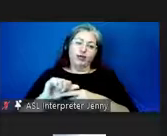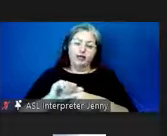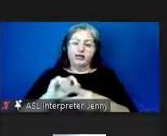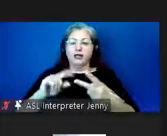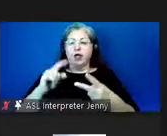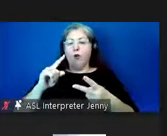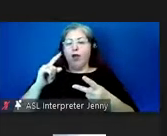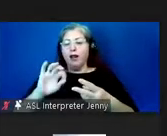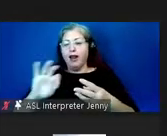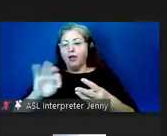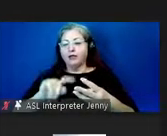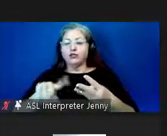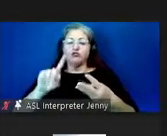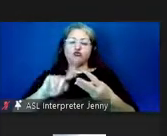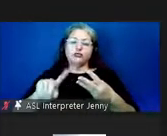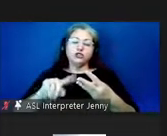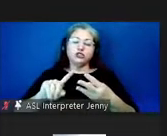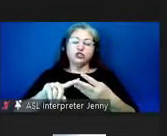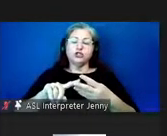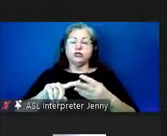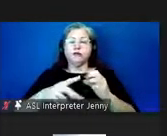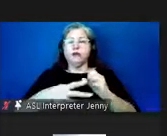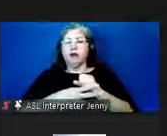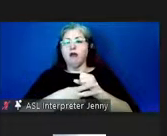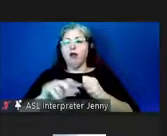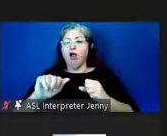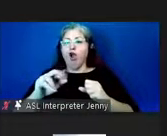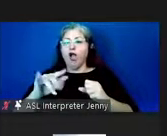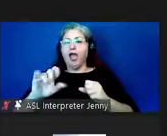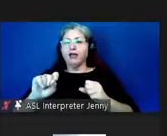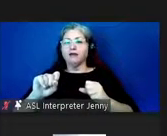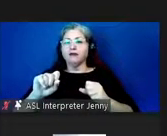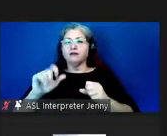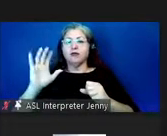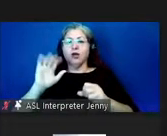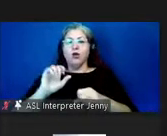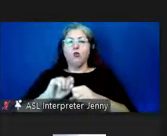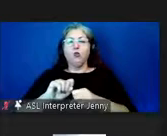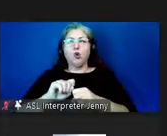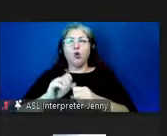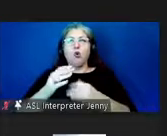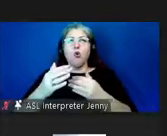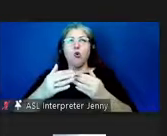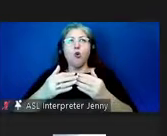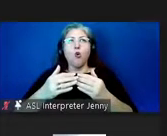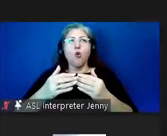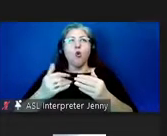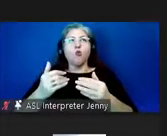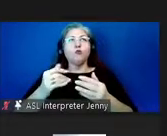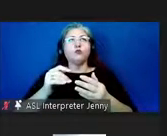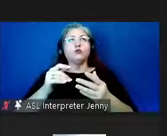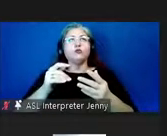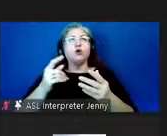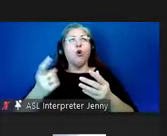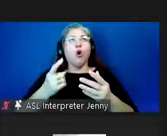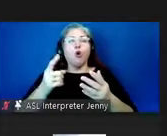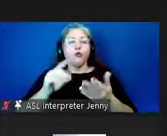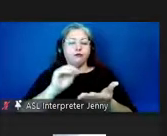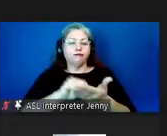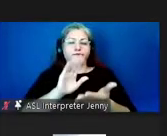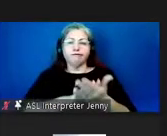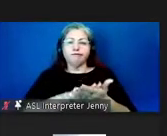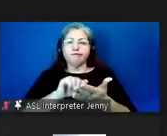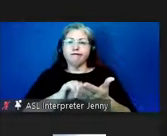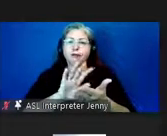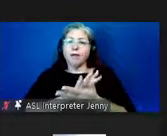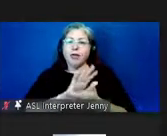research in hawaiian language archives work that mostly occurred on paper or with uh